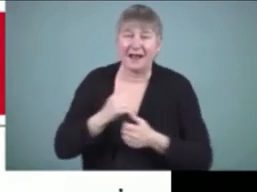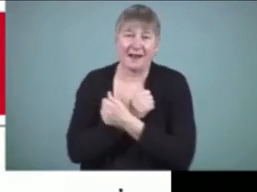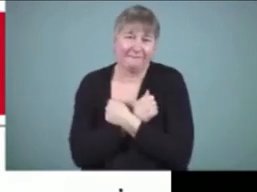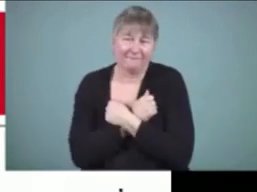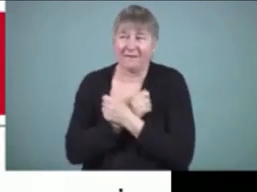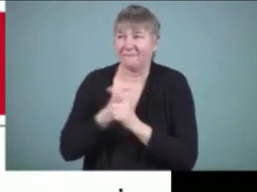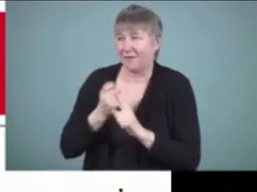Next slide.